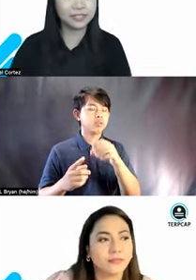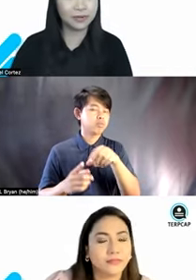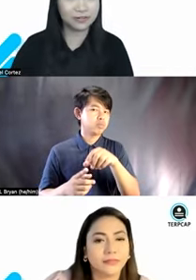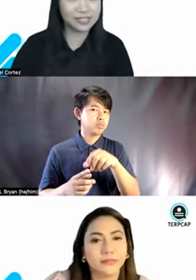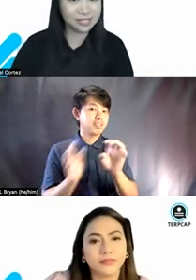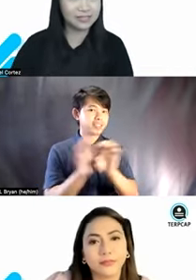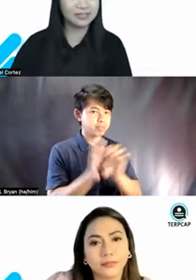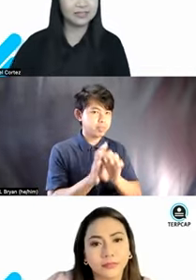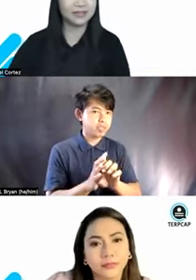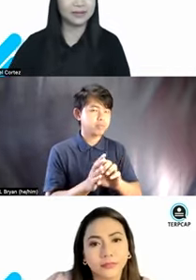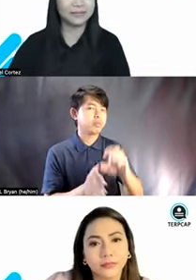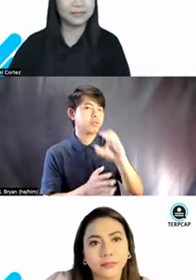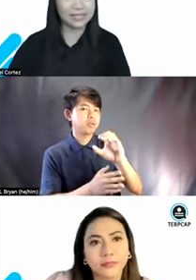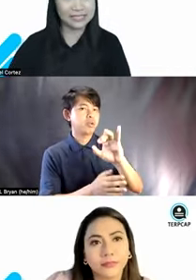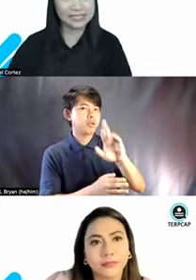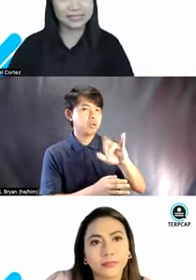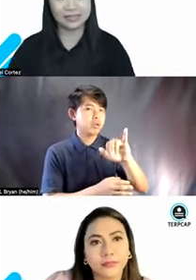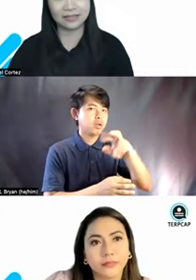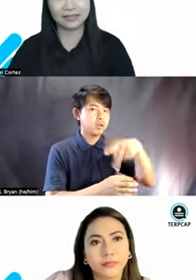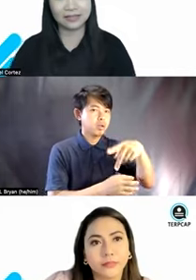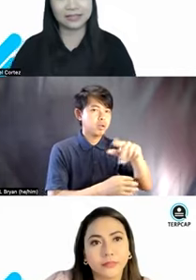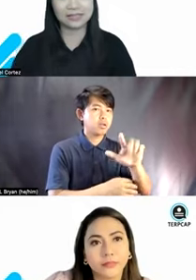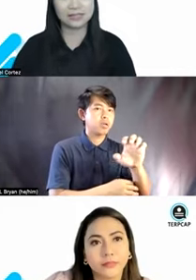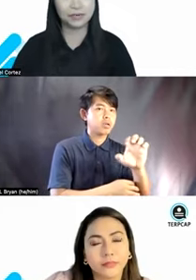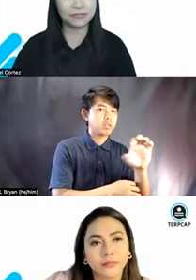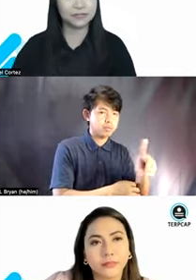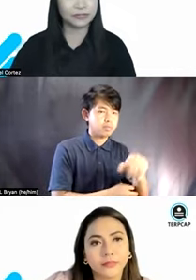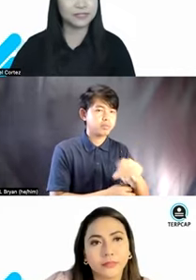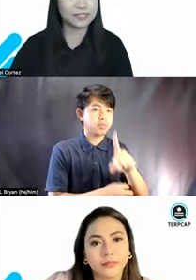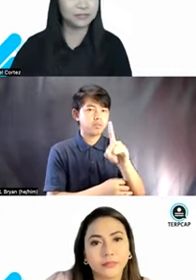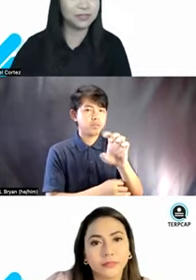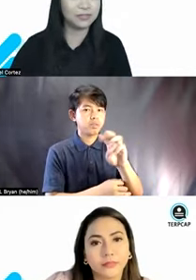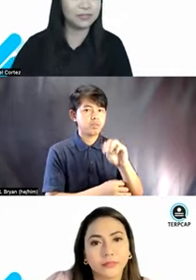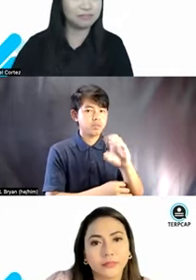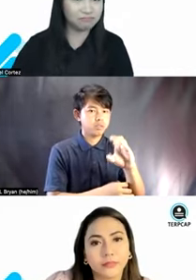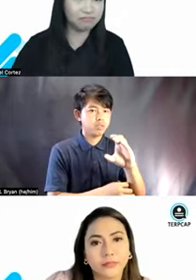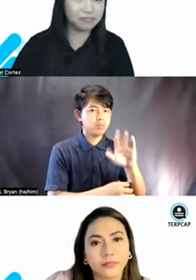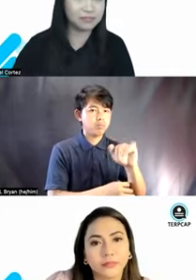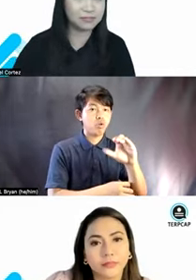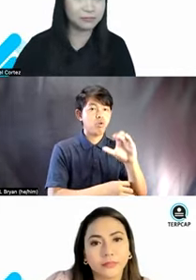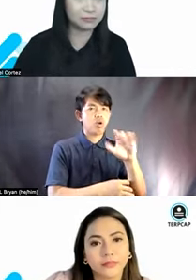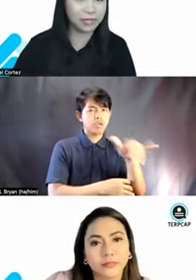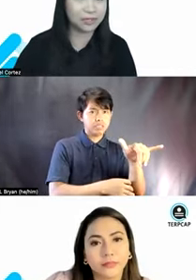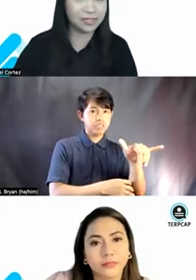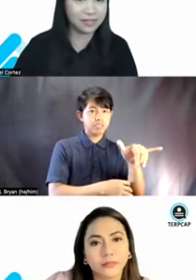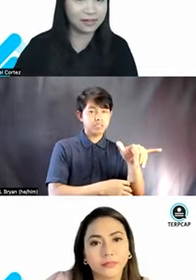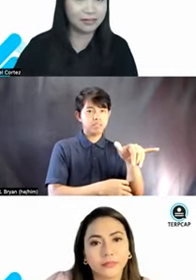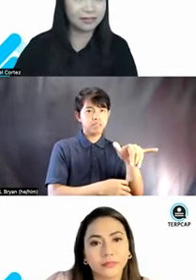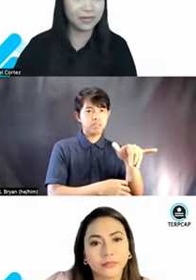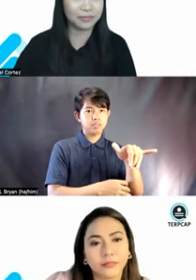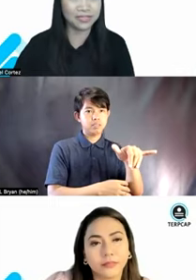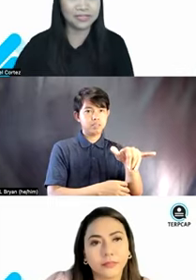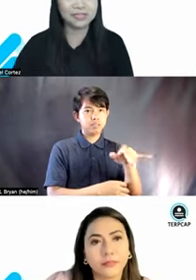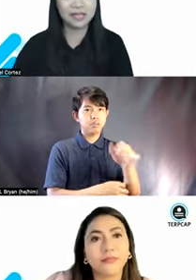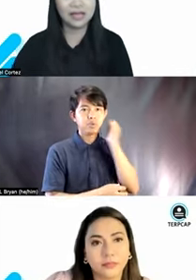crippled democracy. Um, yes, uh, that is one of the terms that we frequently hear